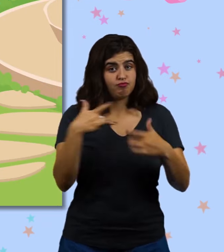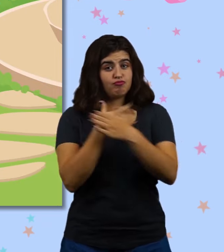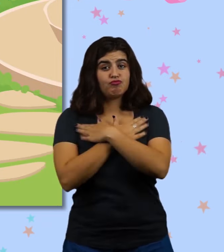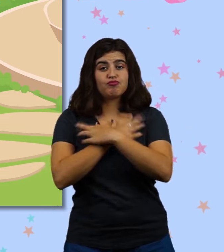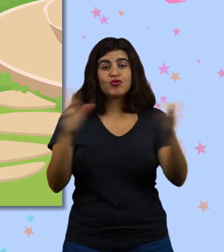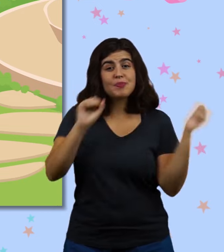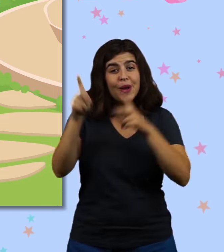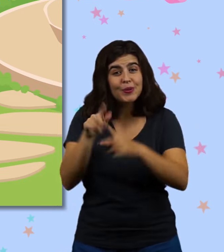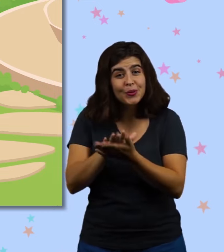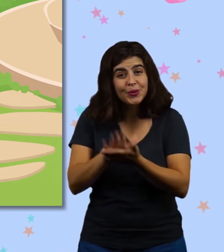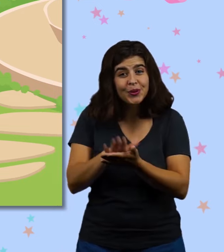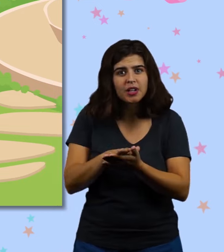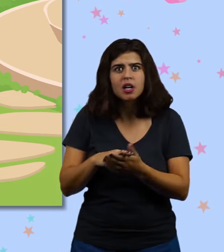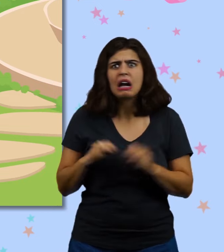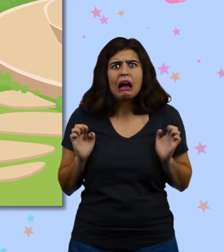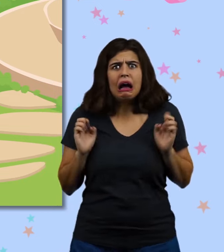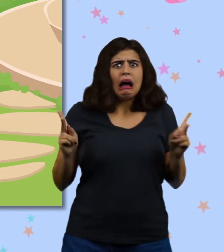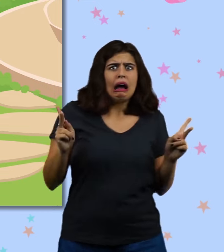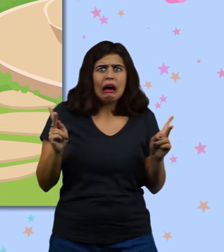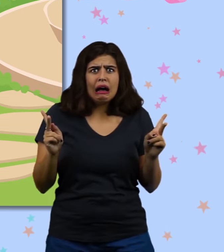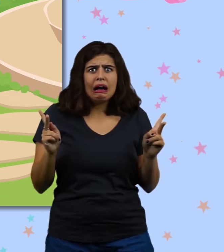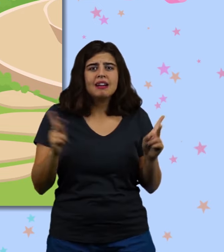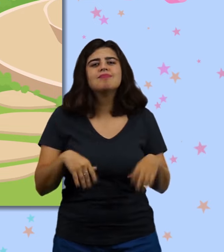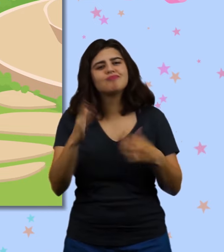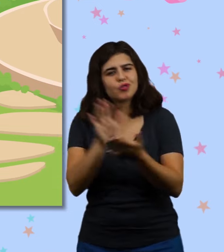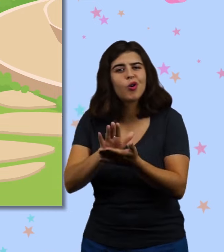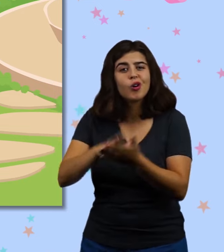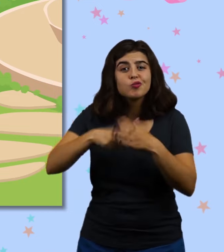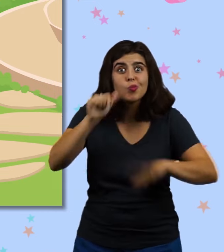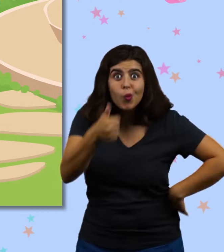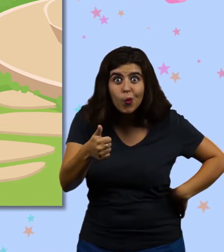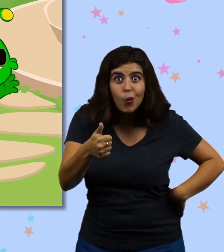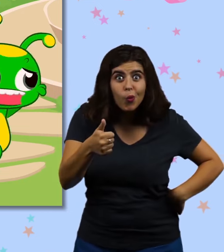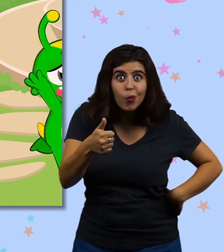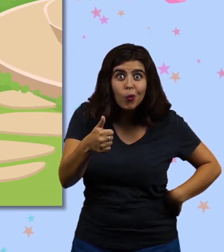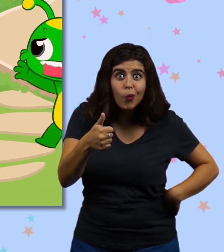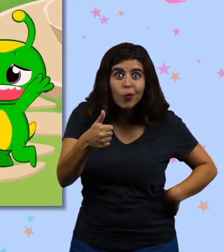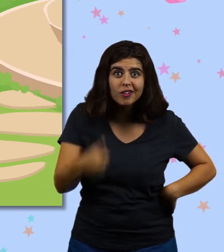So, are you rested and ready to go back to school? School starts tomorrow.